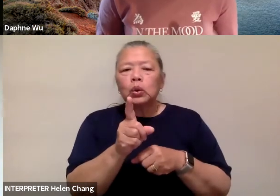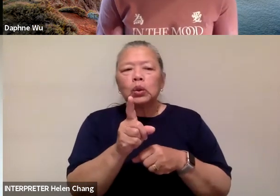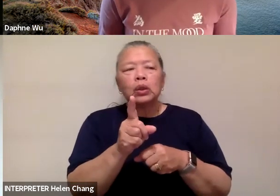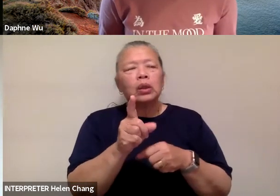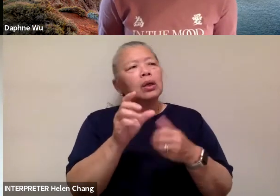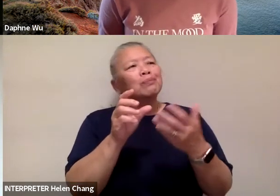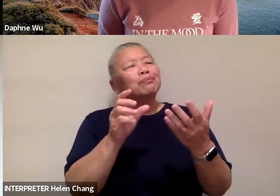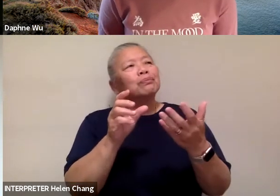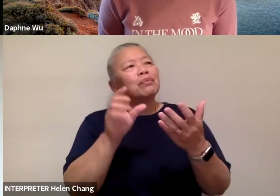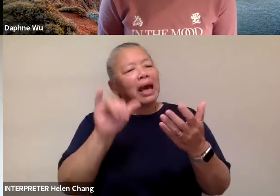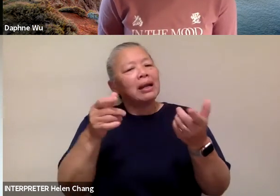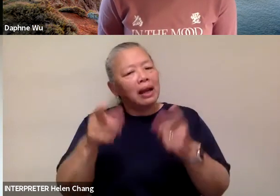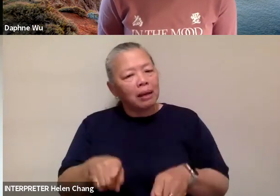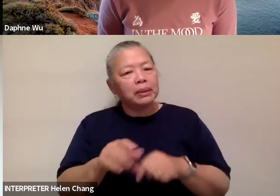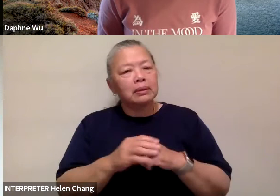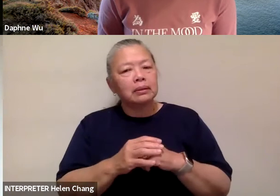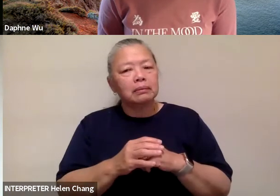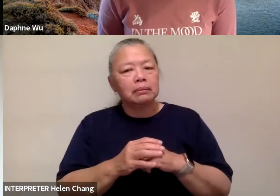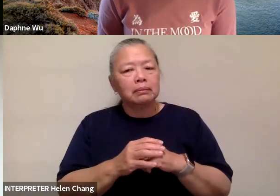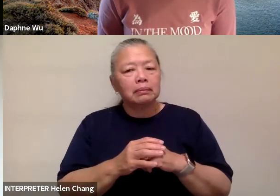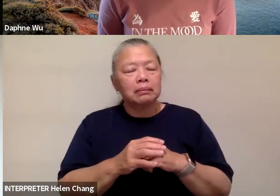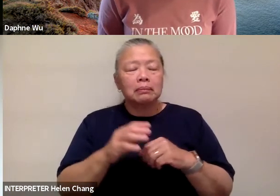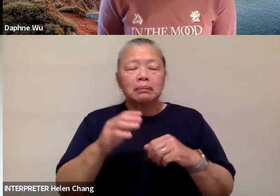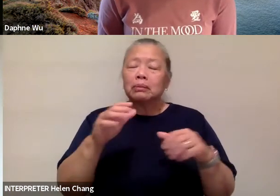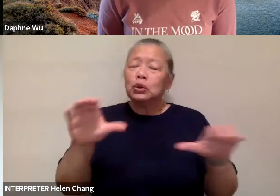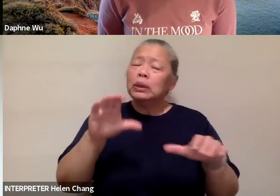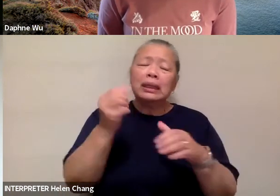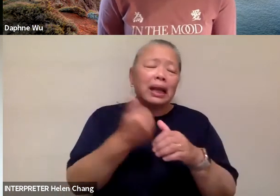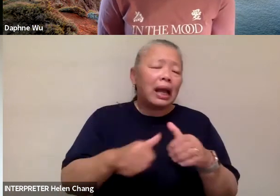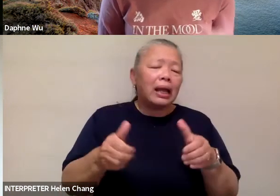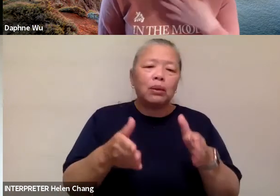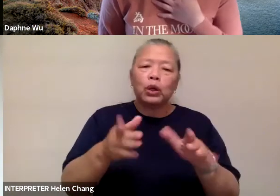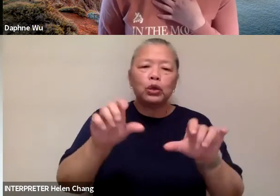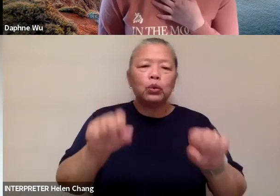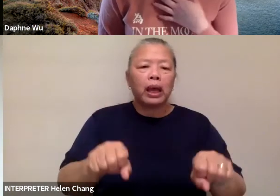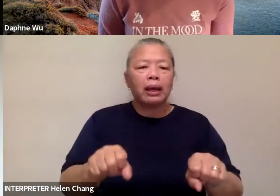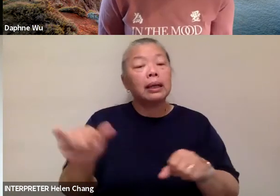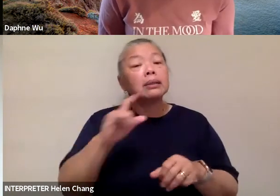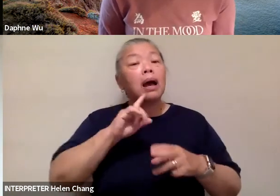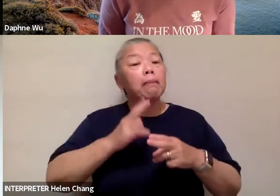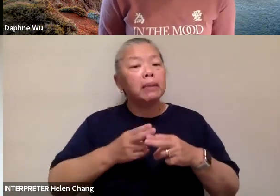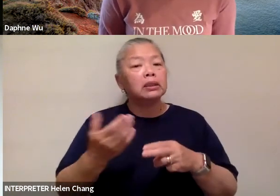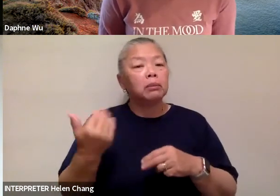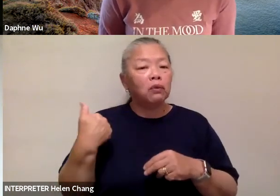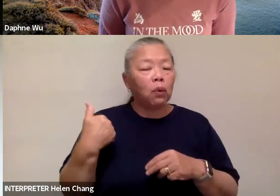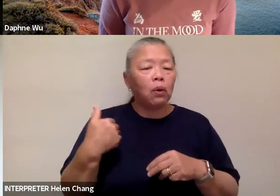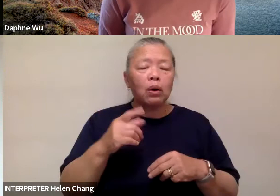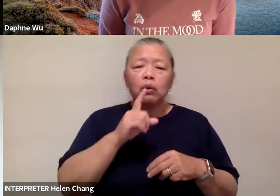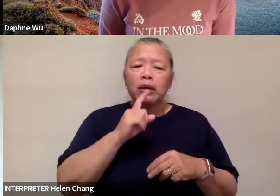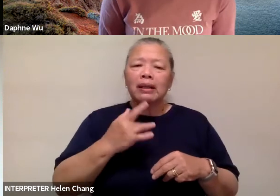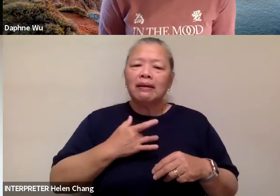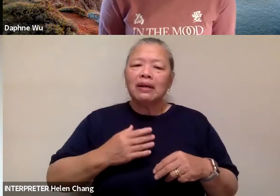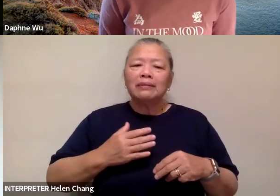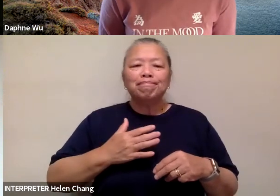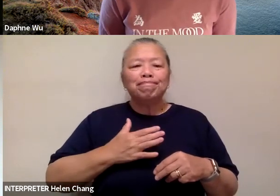make that happen in whatever capacity you can. And like I've mentioned before, it's so inspiring to see so much of our